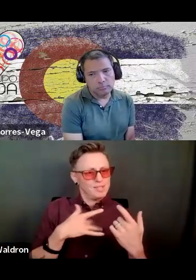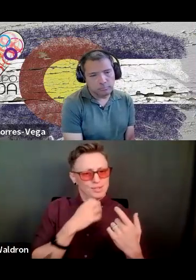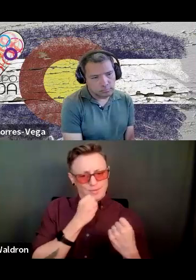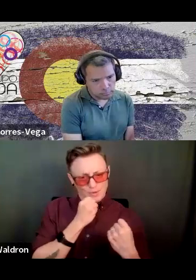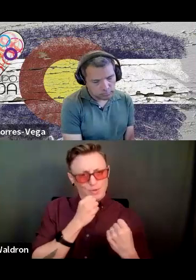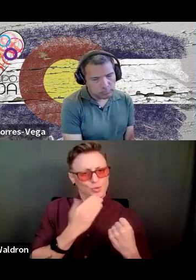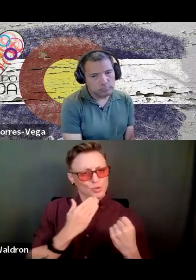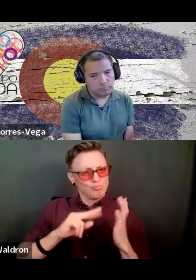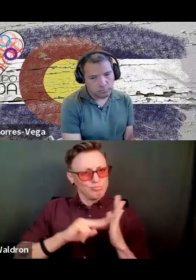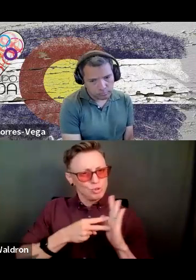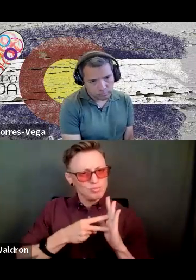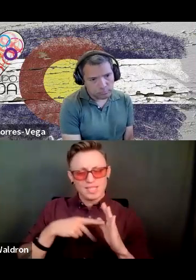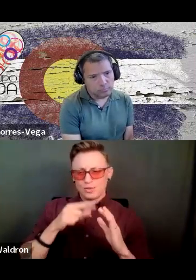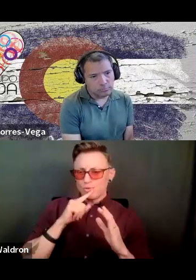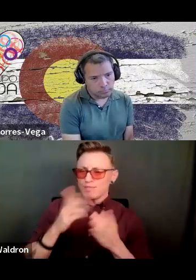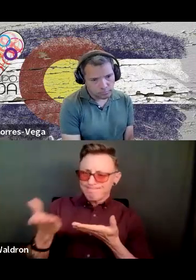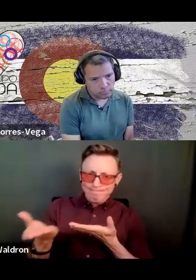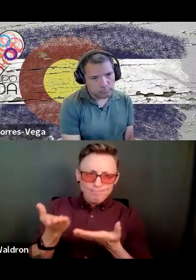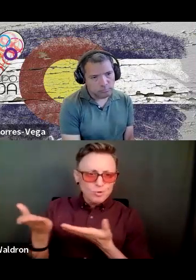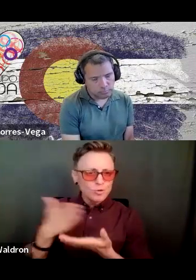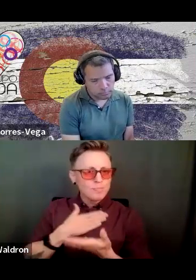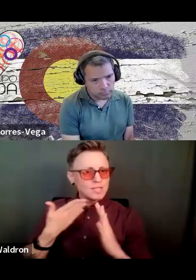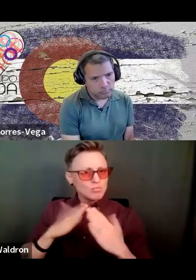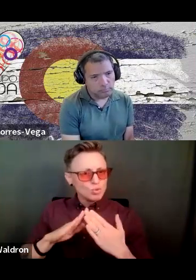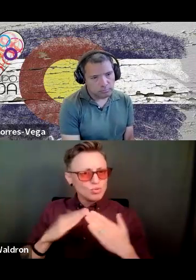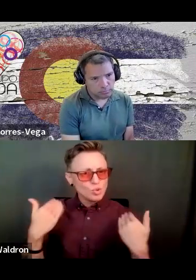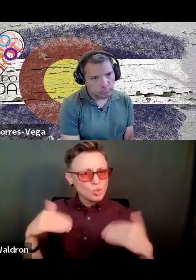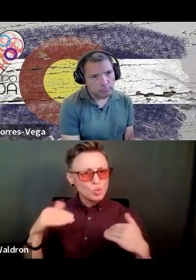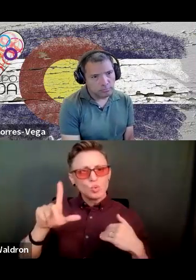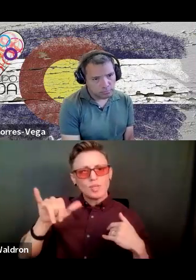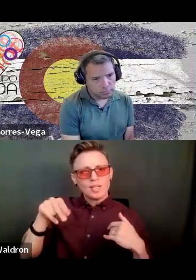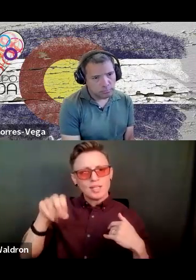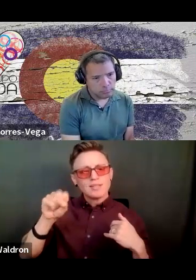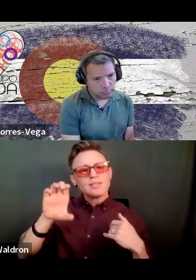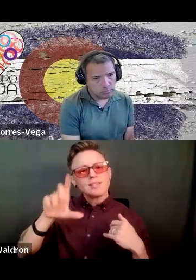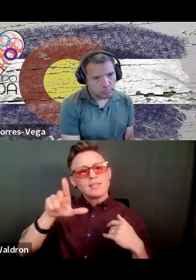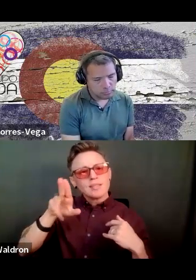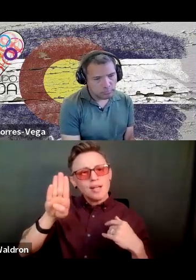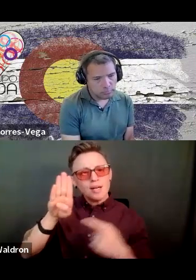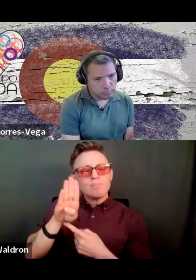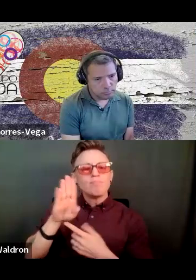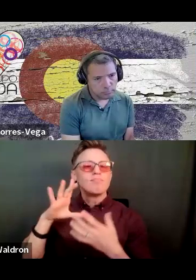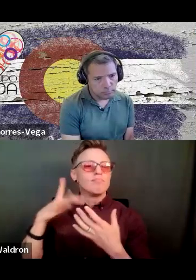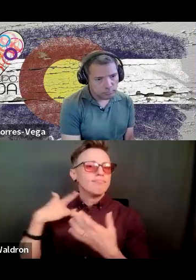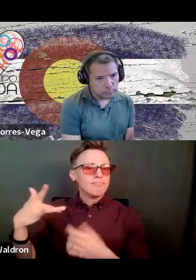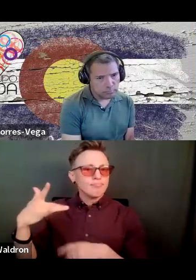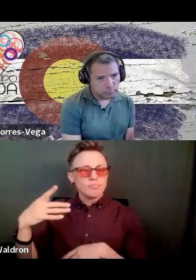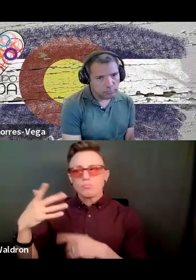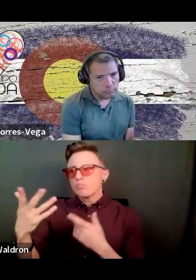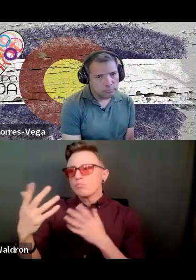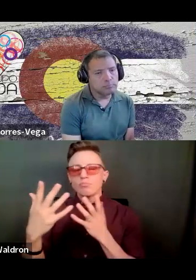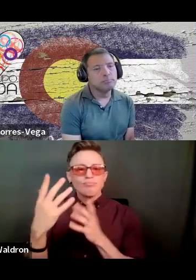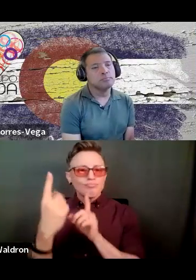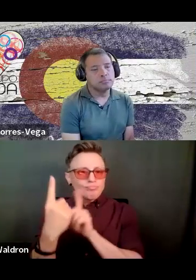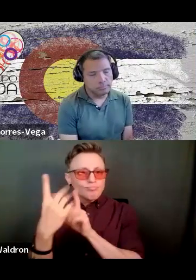serve my community in that capacity. You know, the Lions Club does a lot with working with individuals with